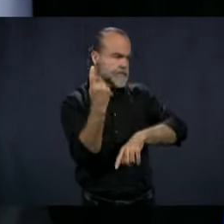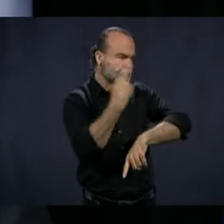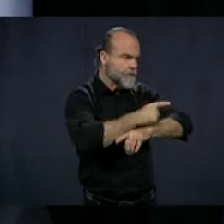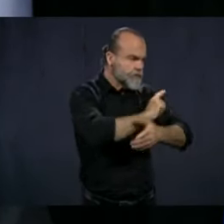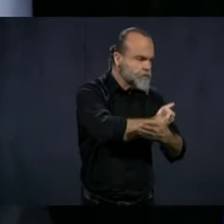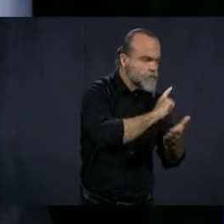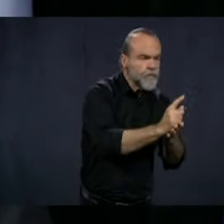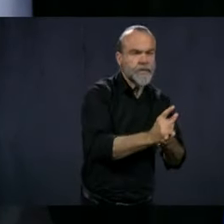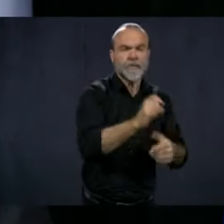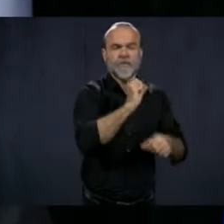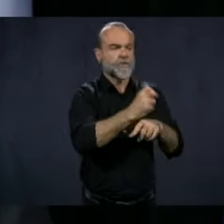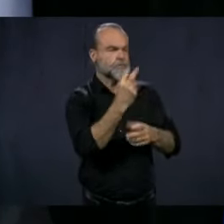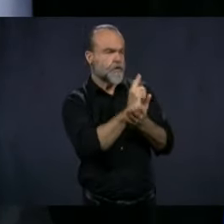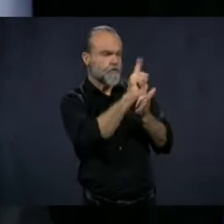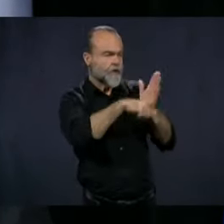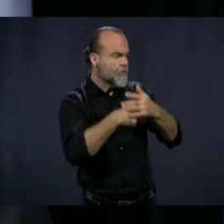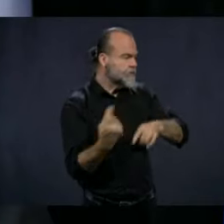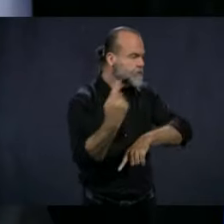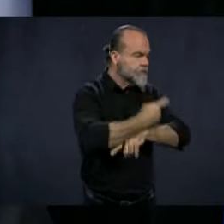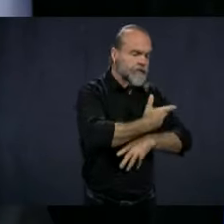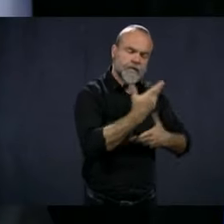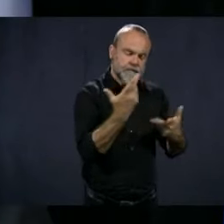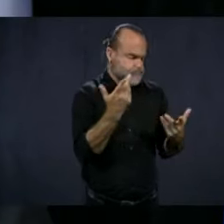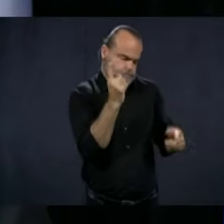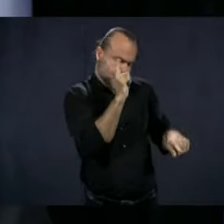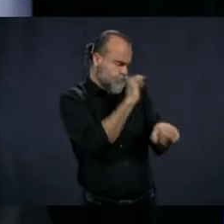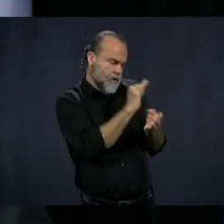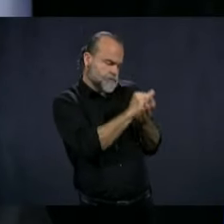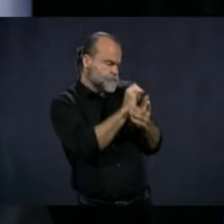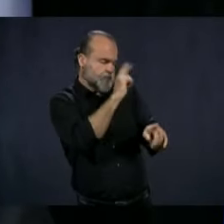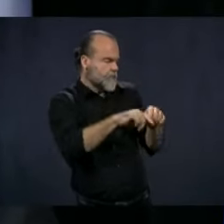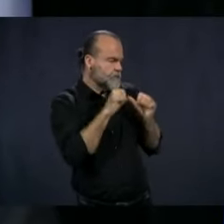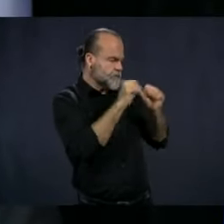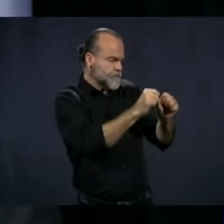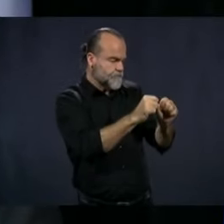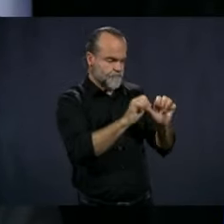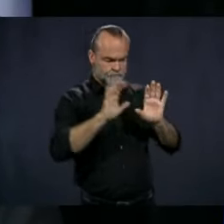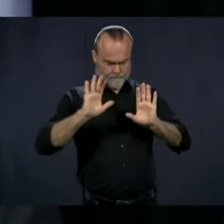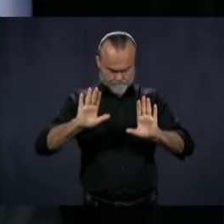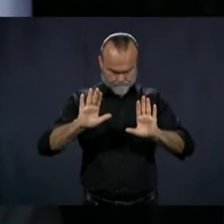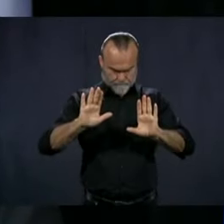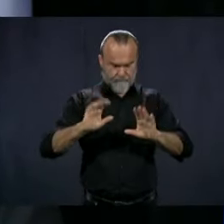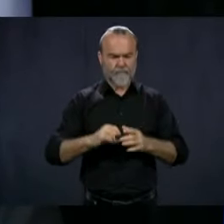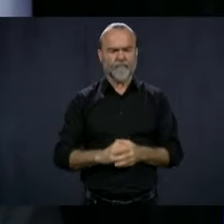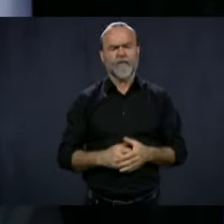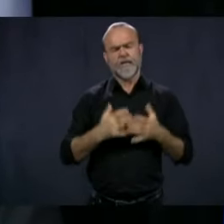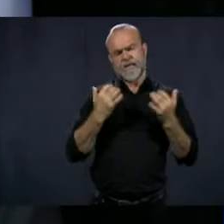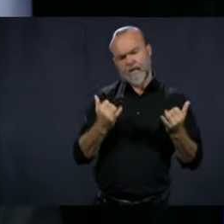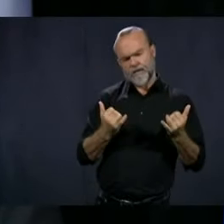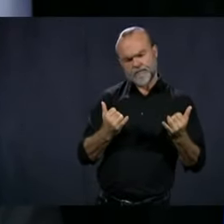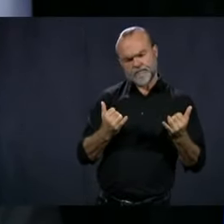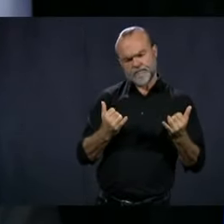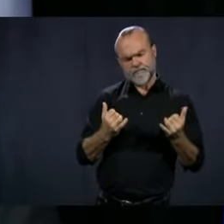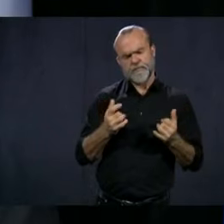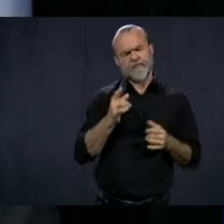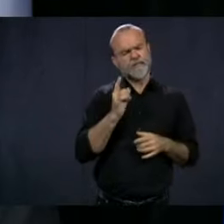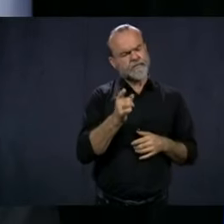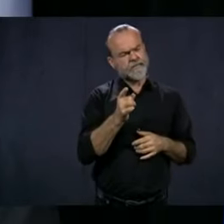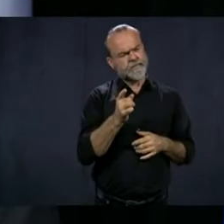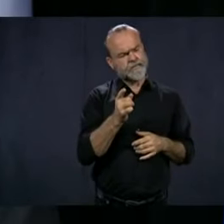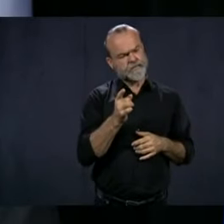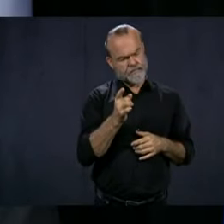and 12 hours a day, it's not sustainable. Now, what are the words you'll choose